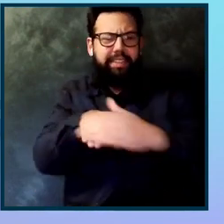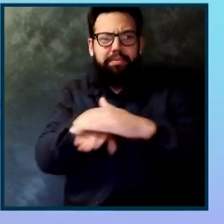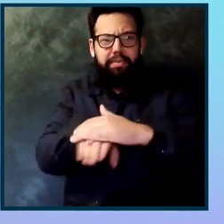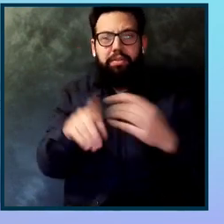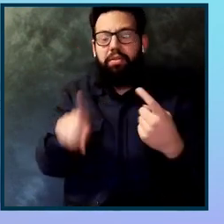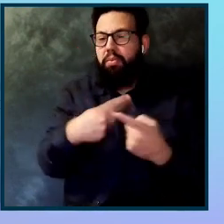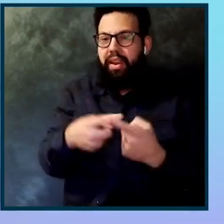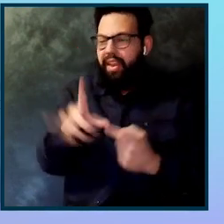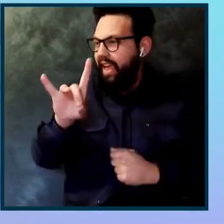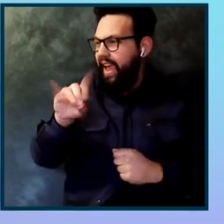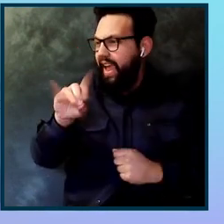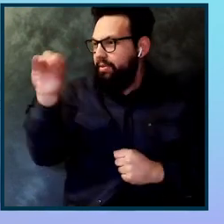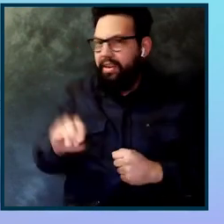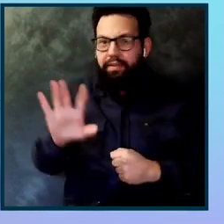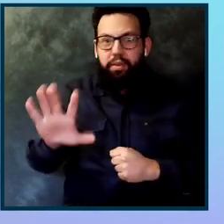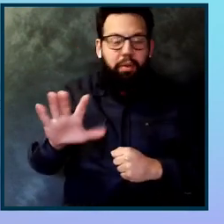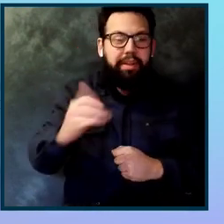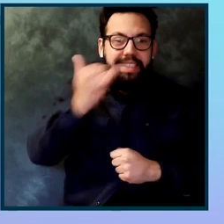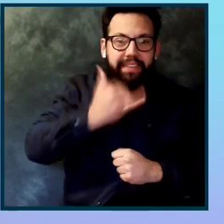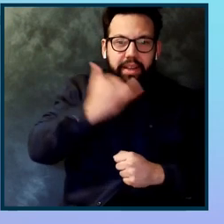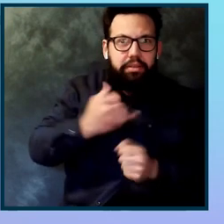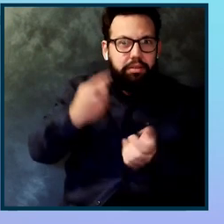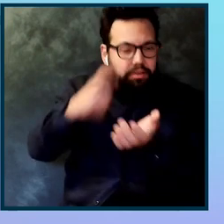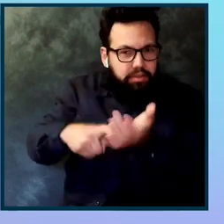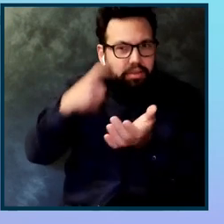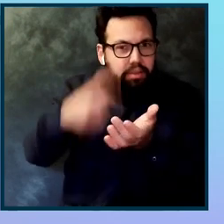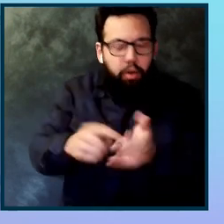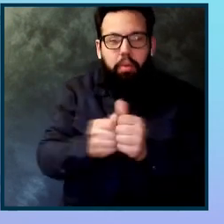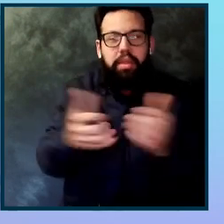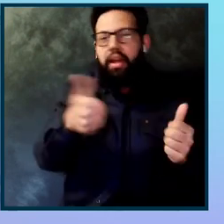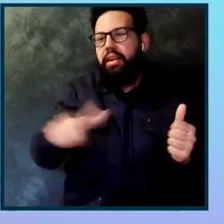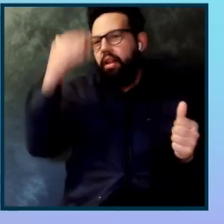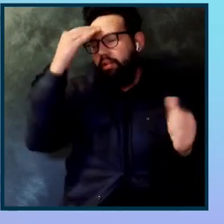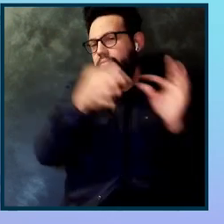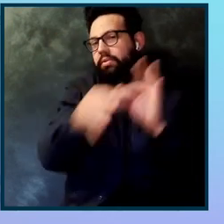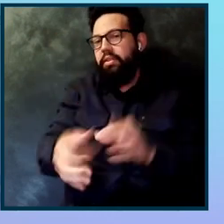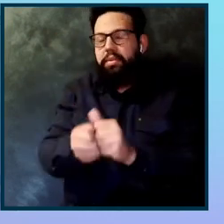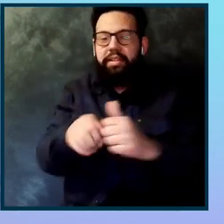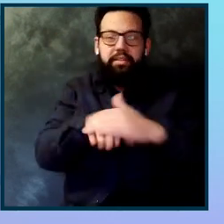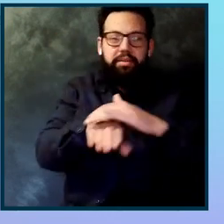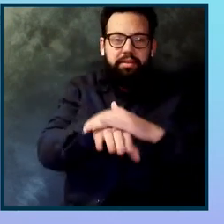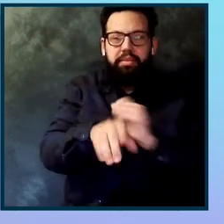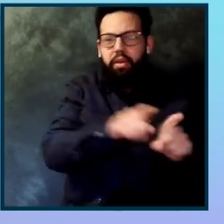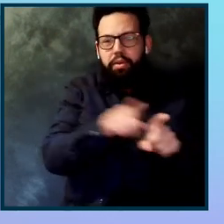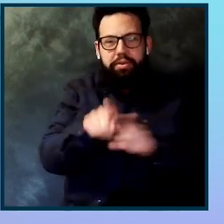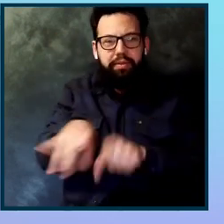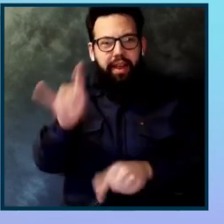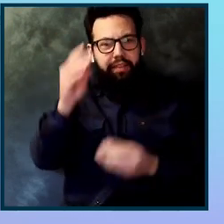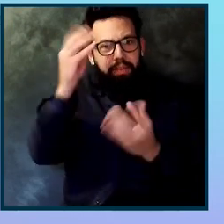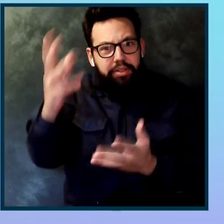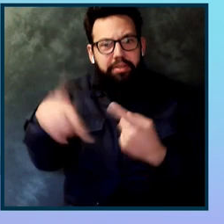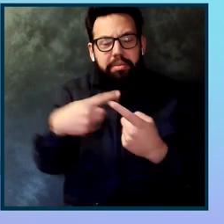your defects with little to no knowledge of accessibility and instantaneously also find suggestions and information on how to remediate issues.